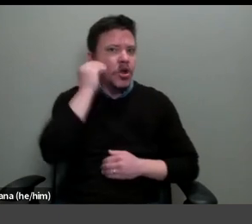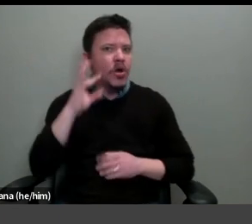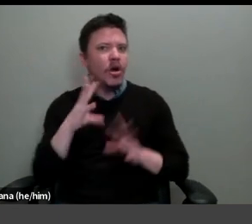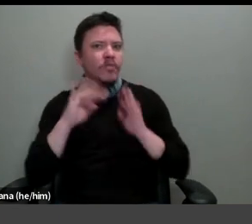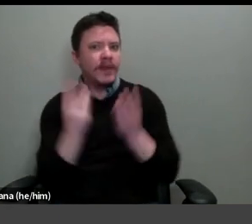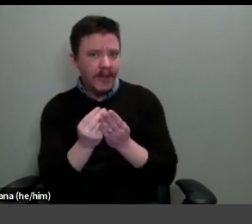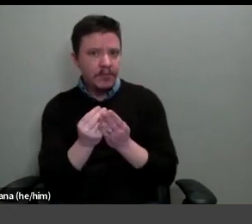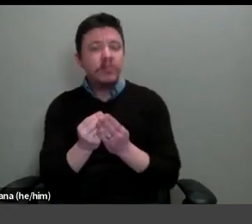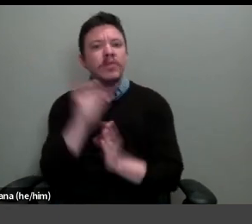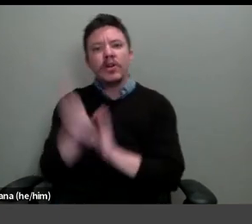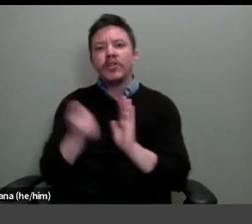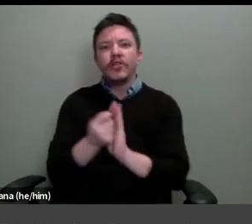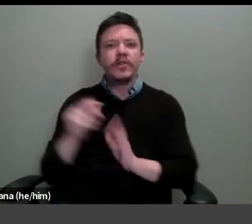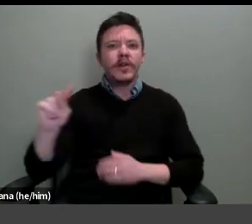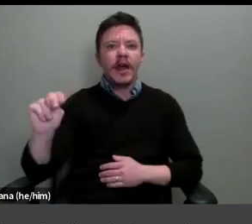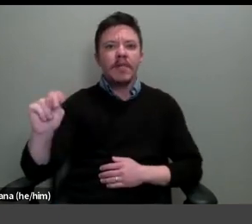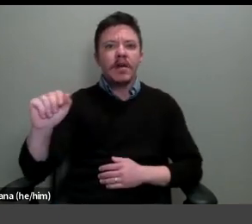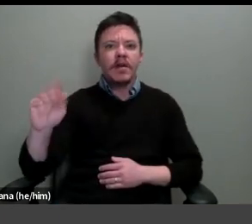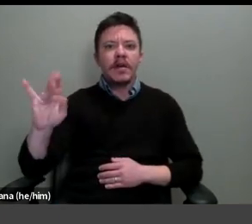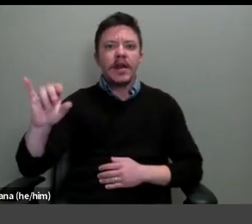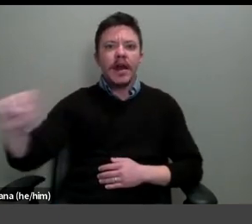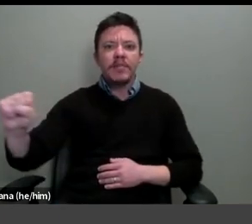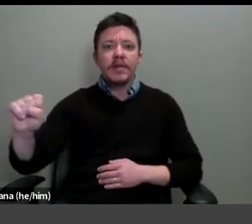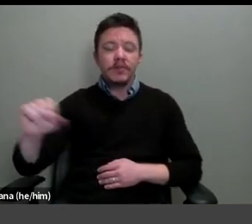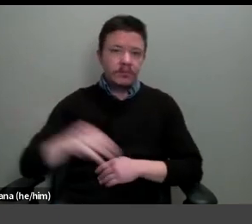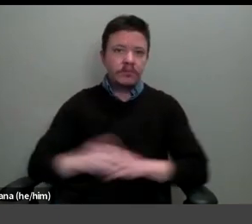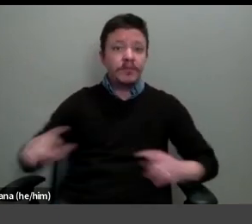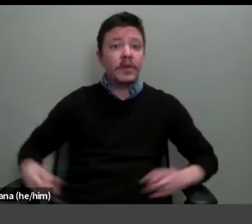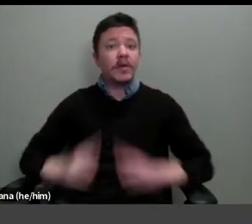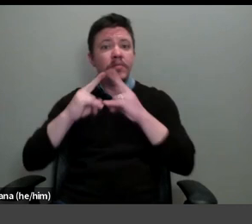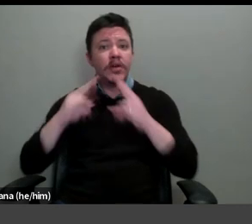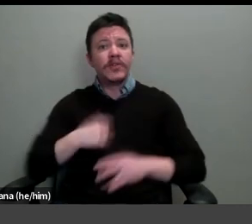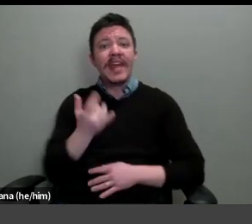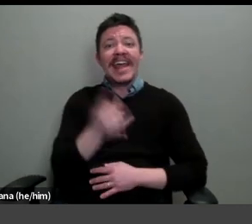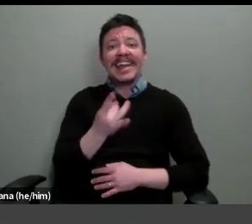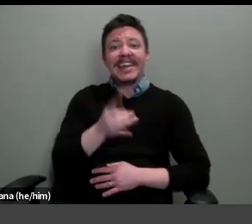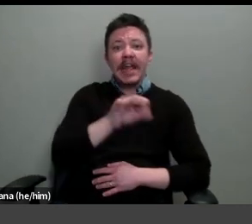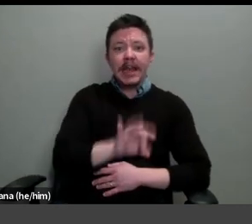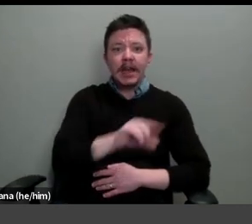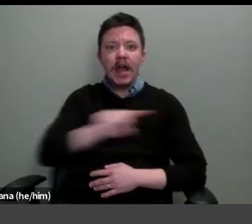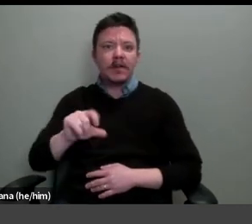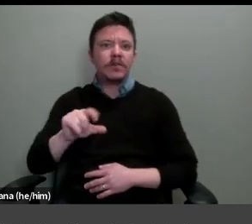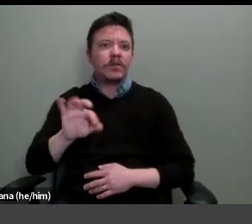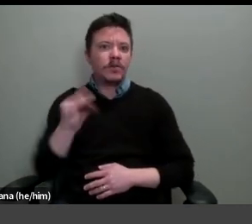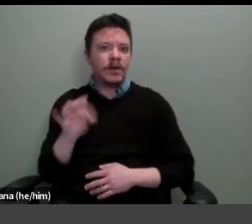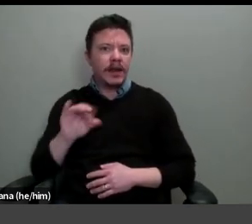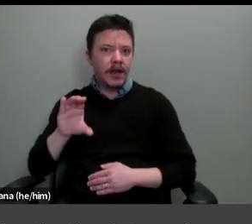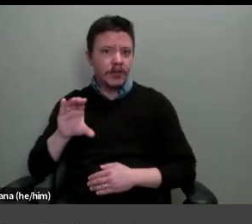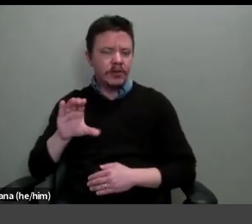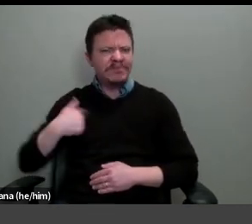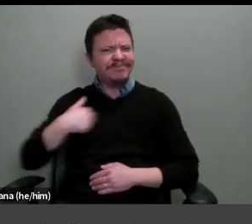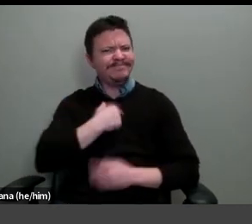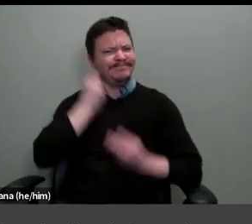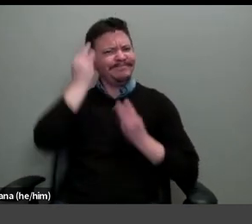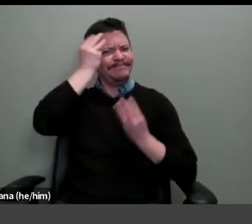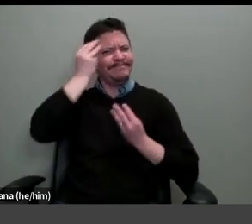Nabees, Paris 1889 to 1900. And as we were conceiving of this exhibition, we wanted to bring in